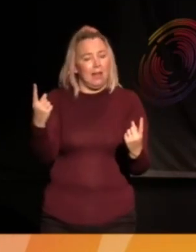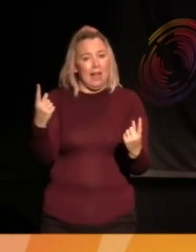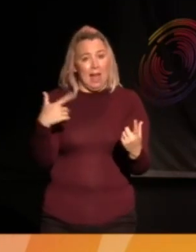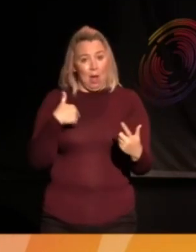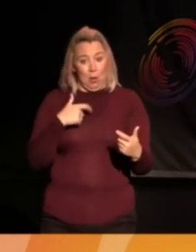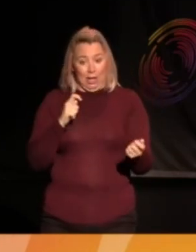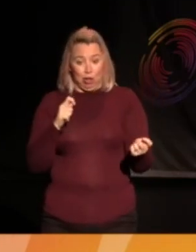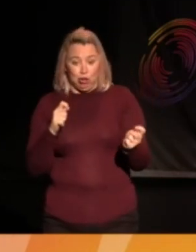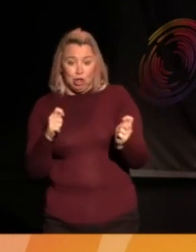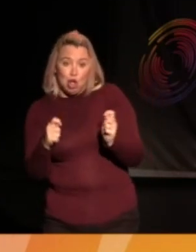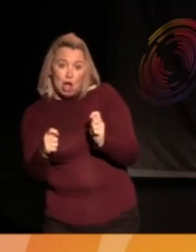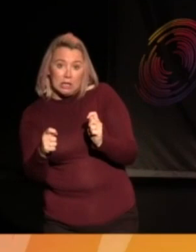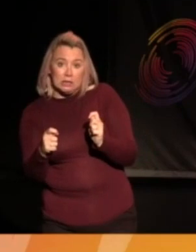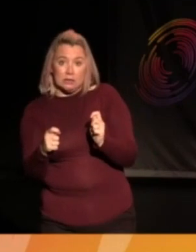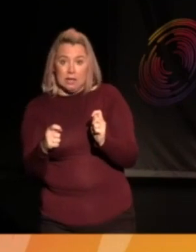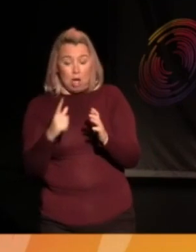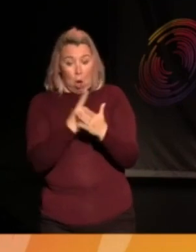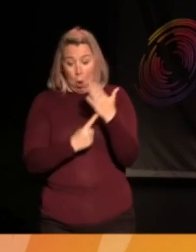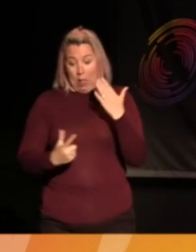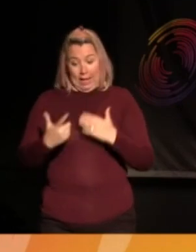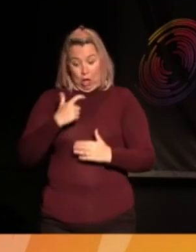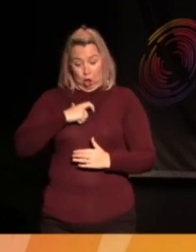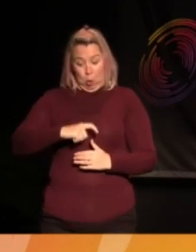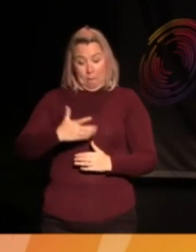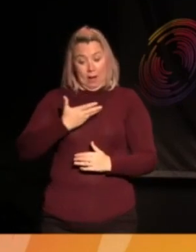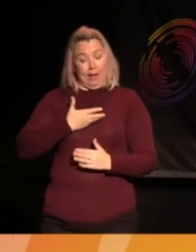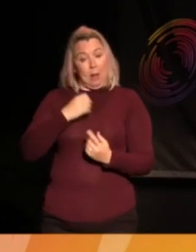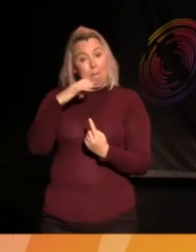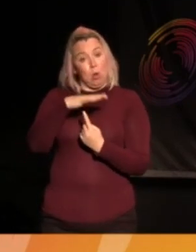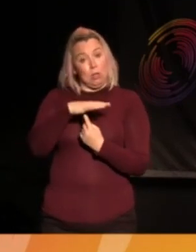readjust the idea that it isn't just humans that matter.